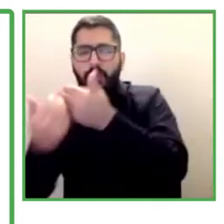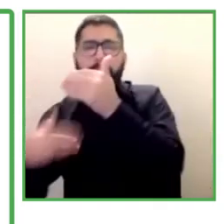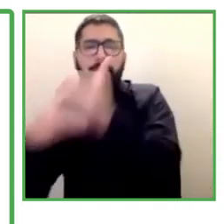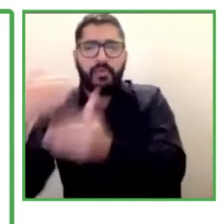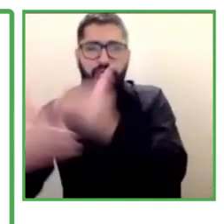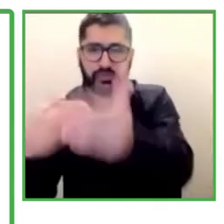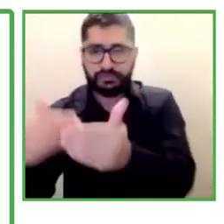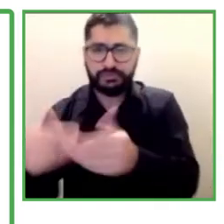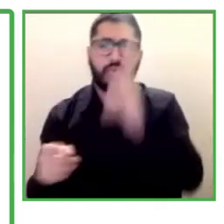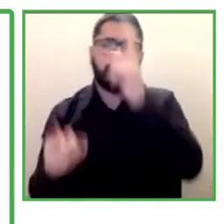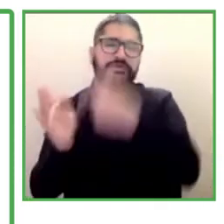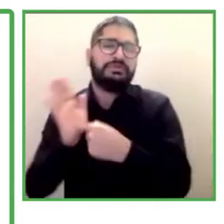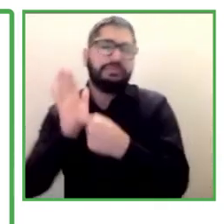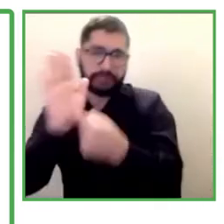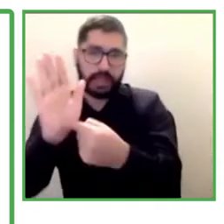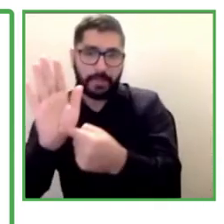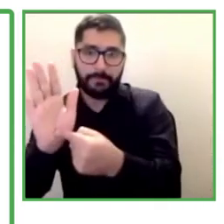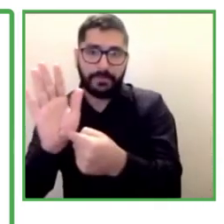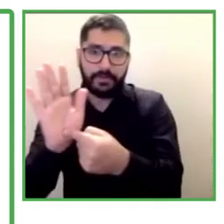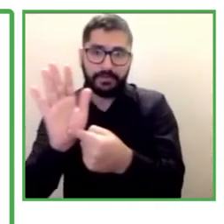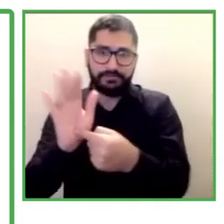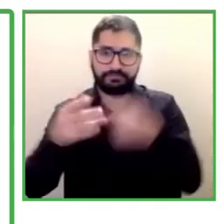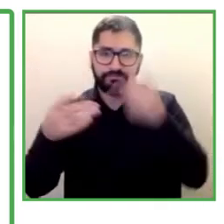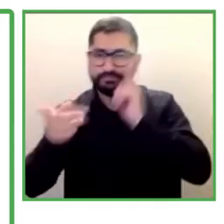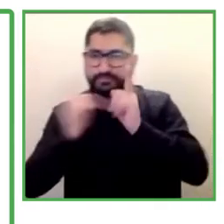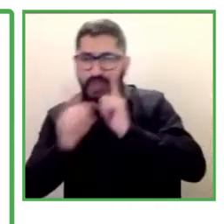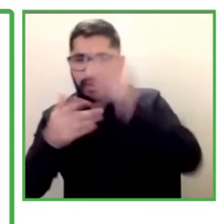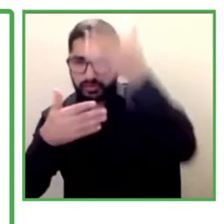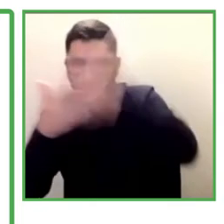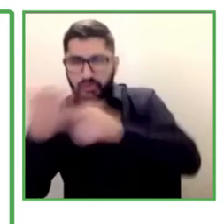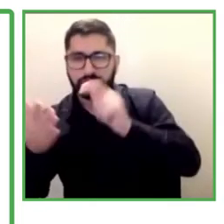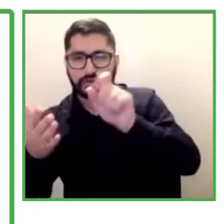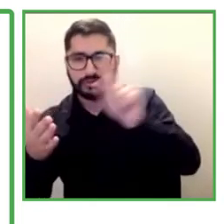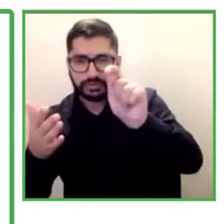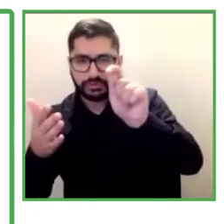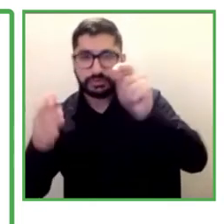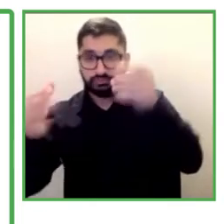exercises of the exam for the people preparing for the post in practice.